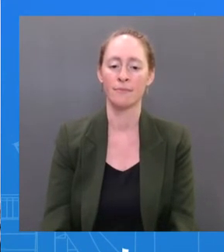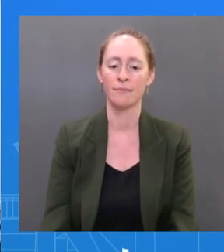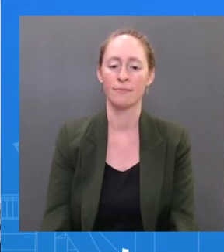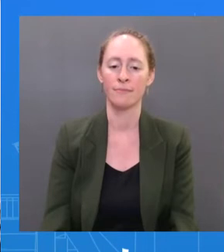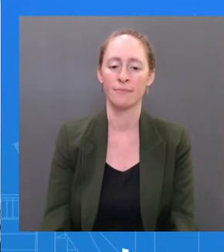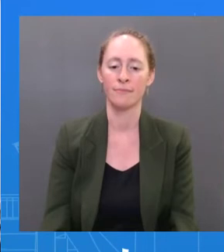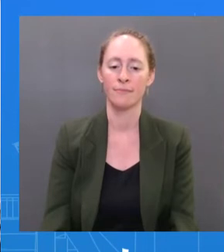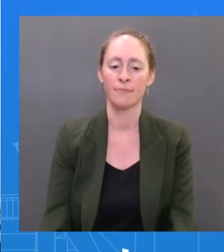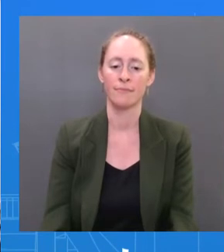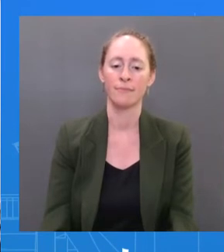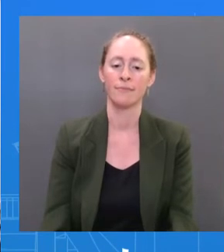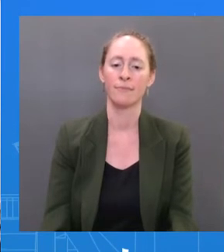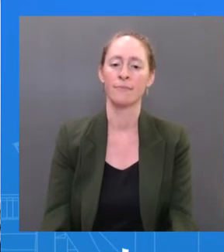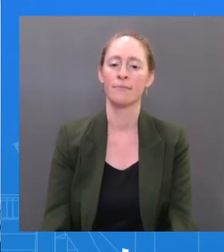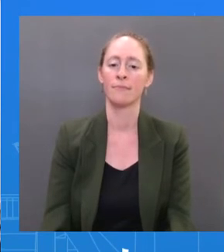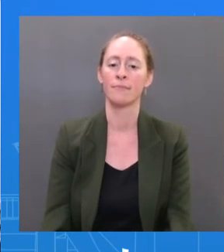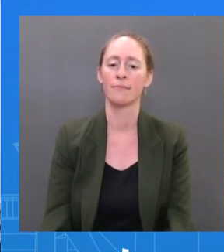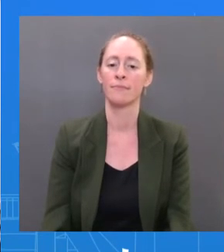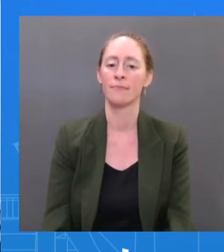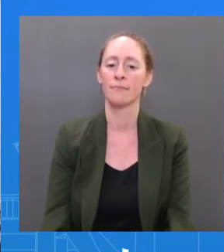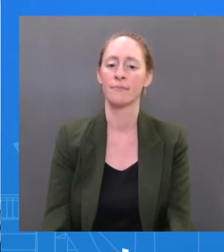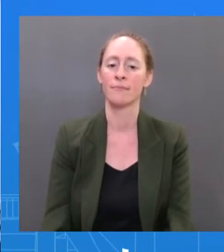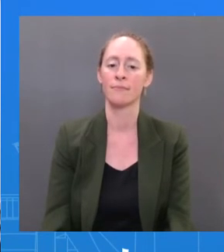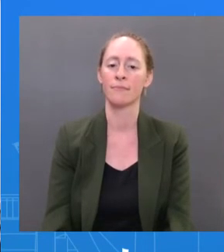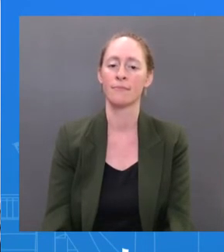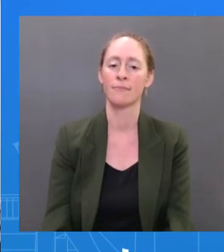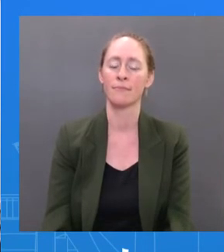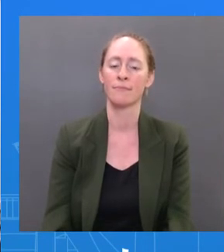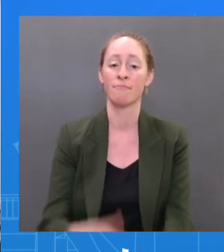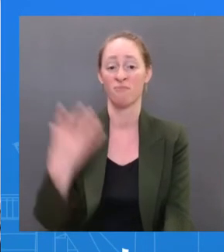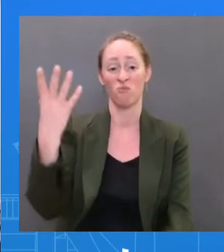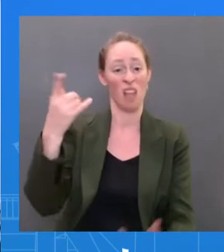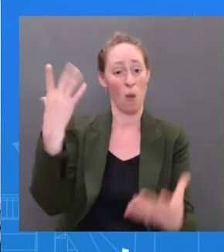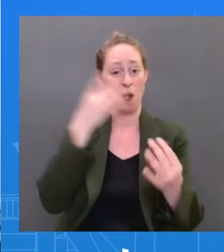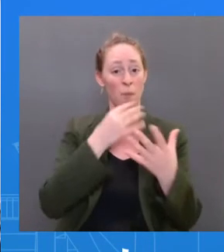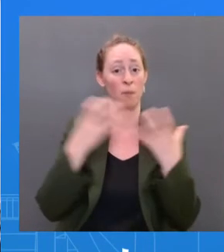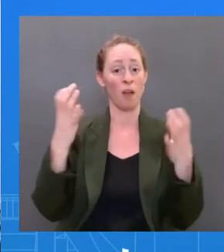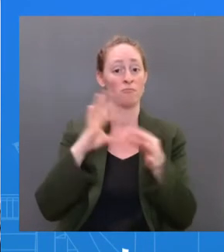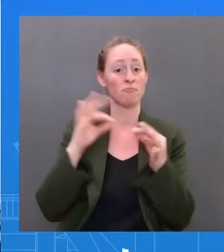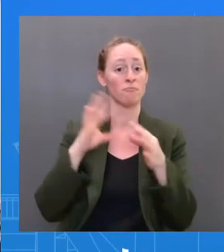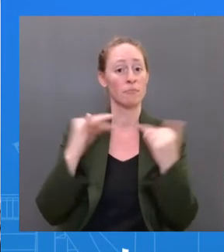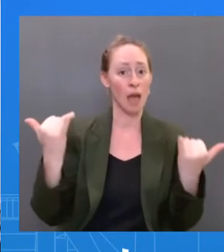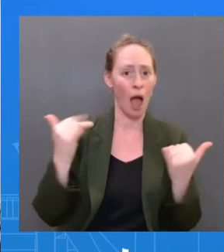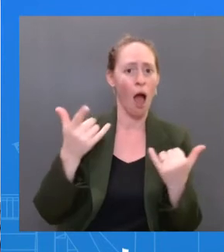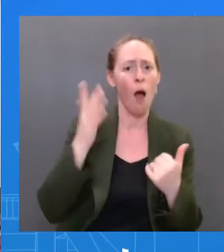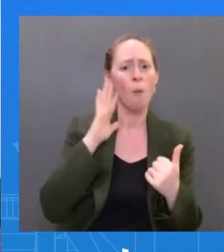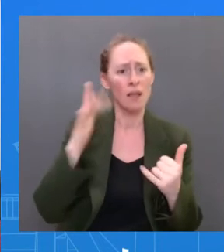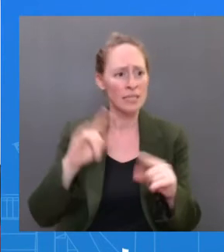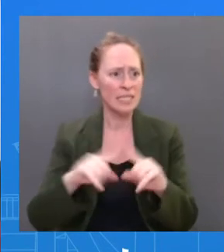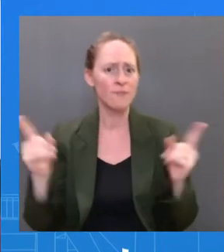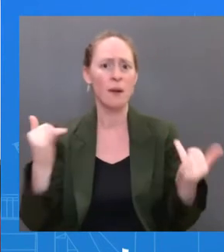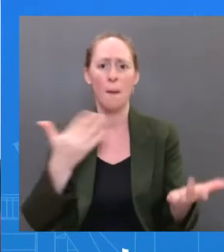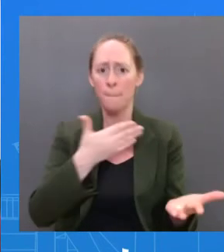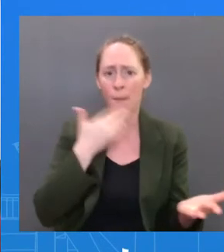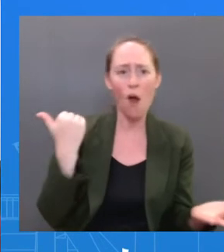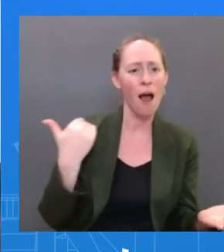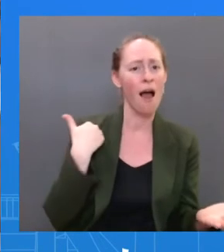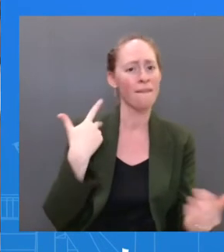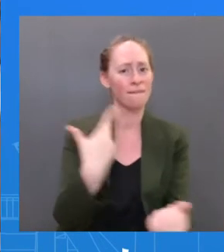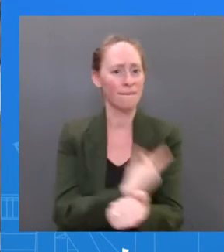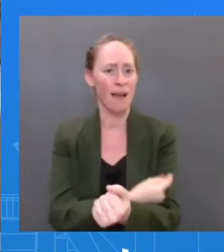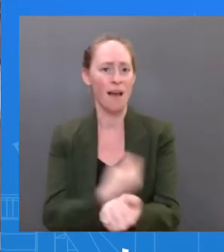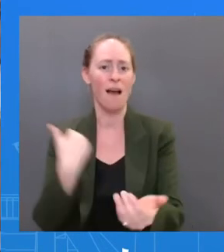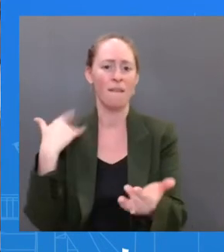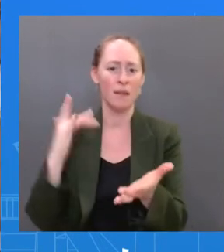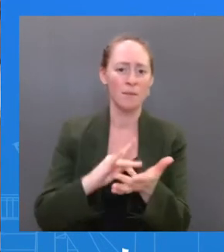now and that you're better prepared, obviously, because of the vaccine and then some of these drug therapies. So this might be comparing apples to oranges. But the previous